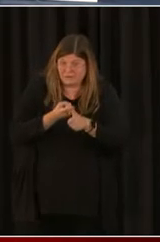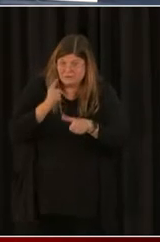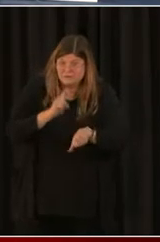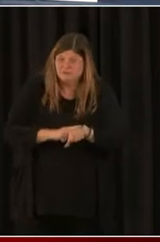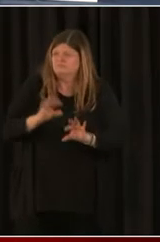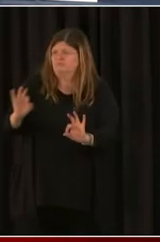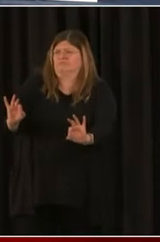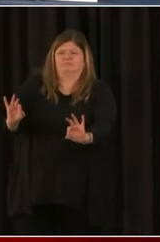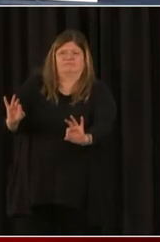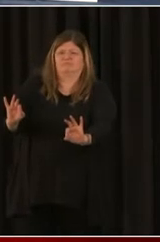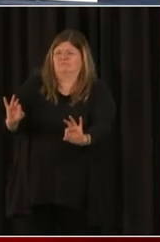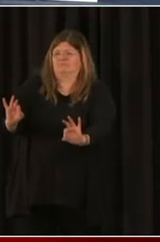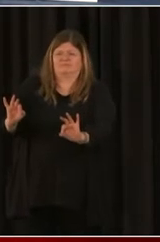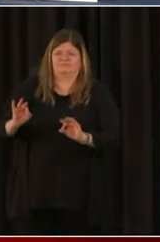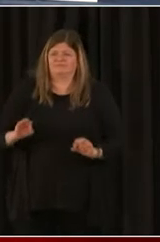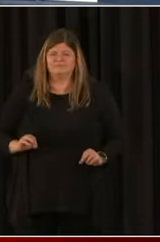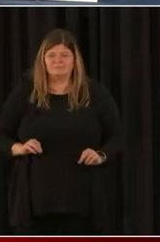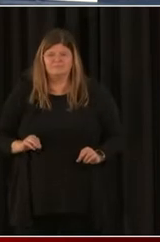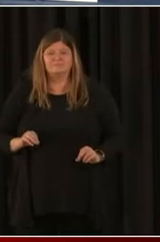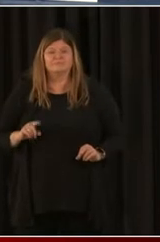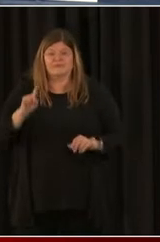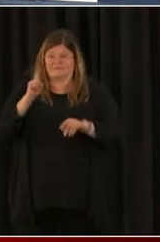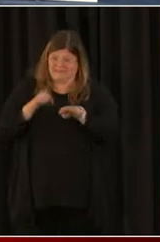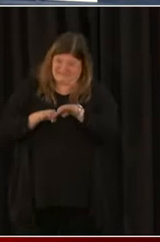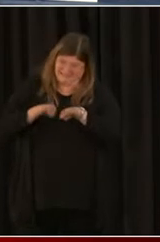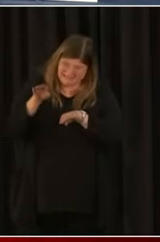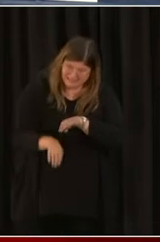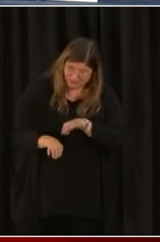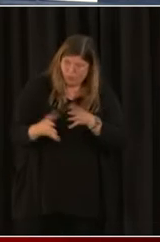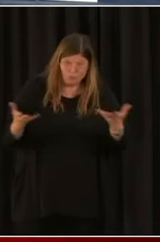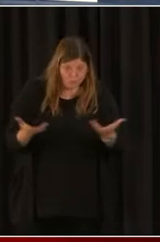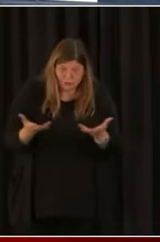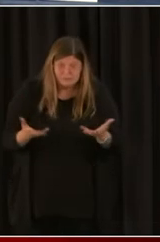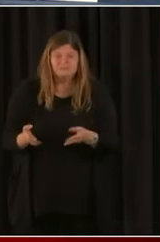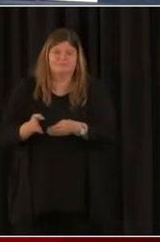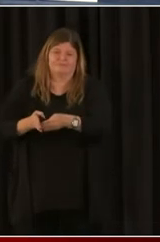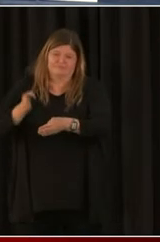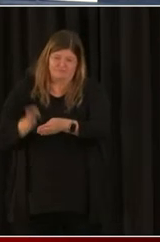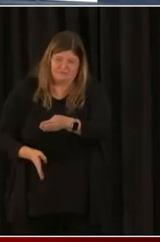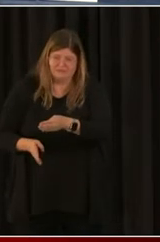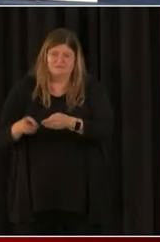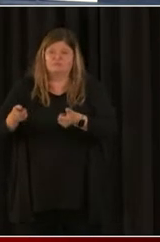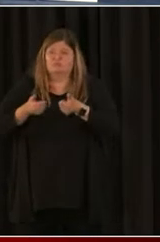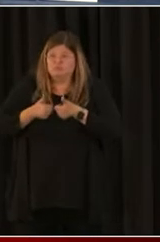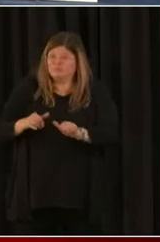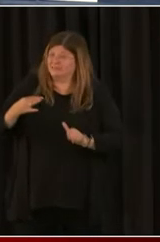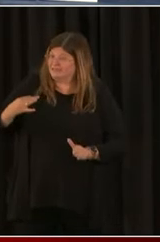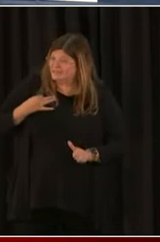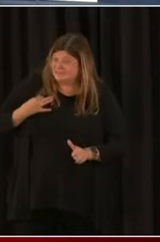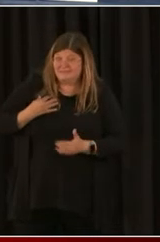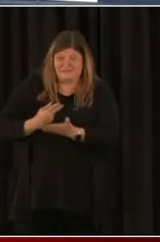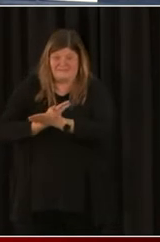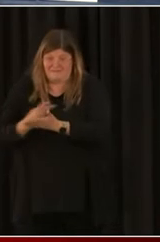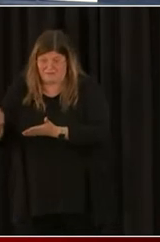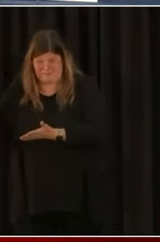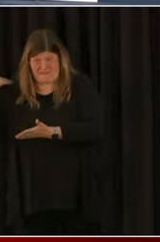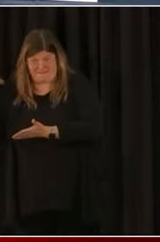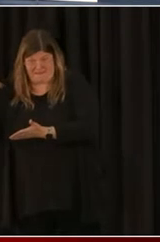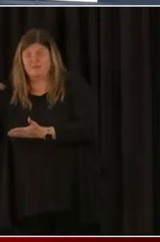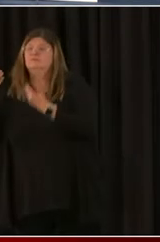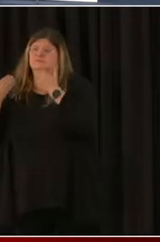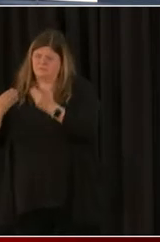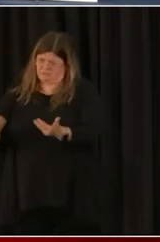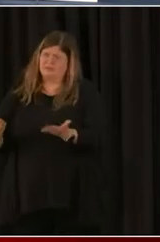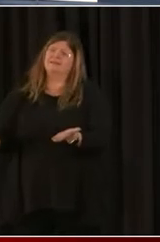great. The big first step is finished. If you tried and failed, well then you have a moment to figure out. The